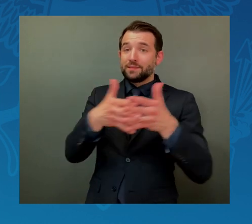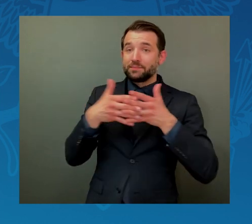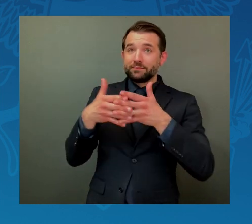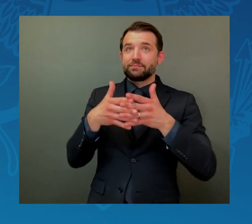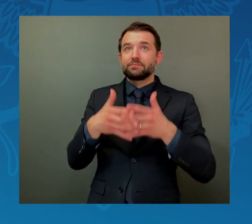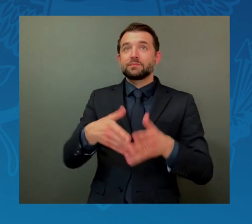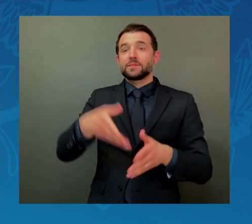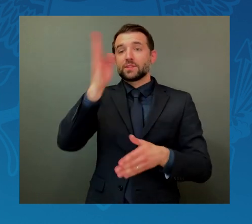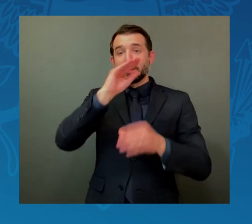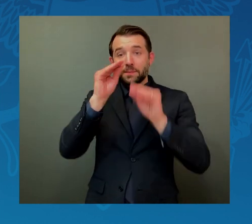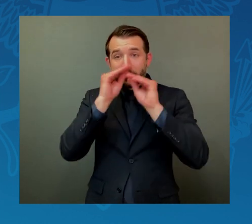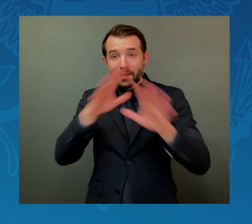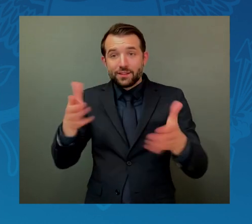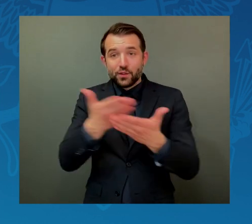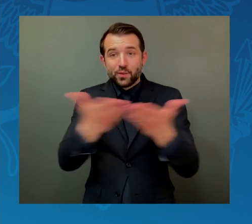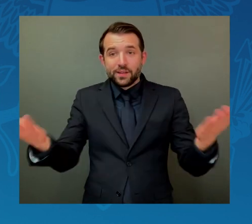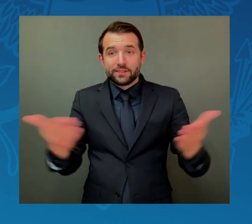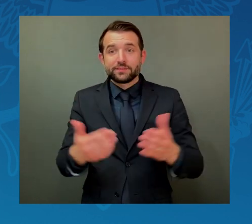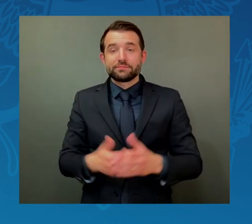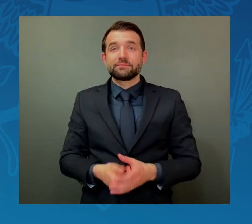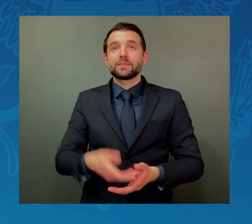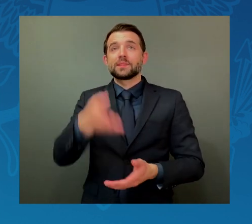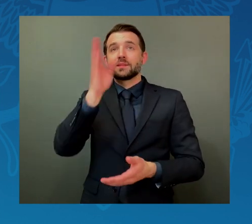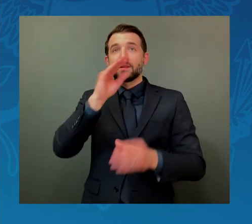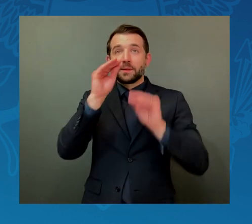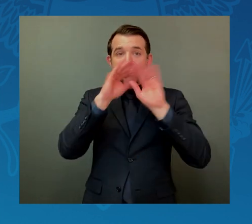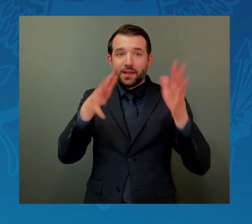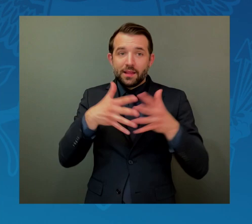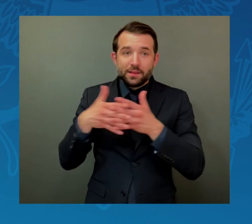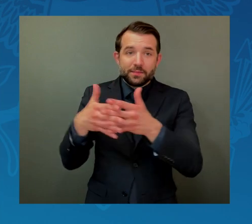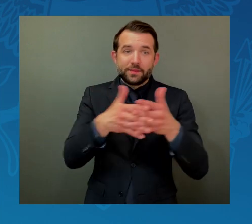and God bless America. you. Thank you. you.